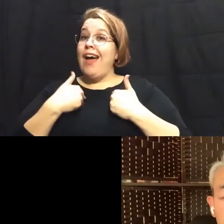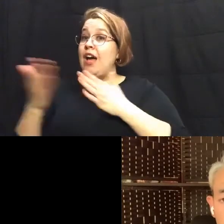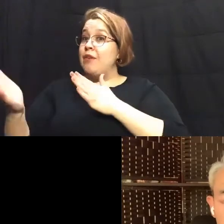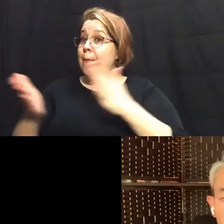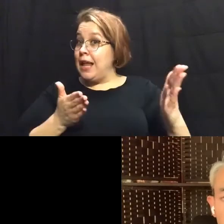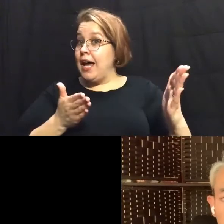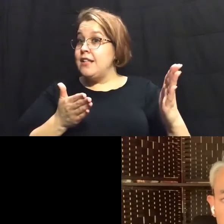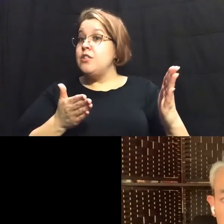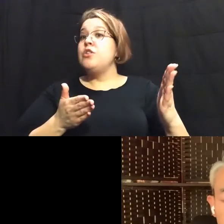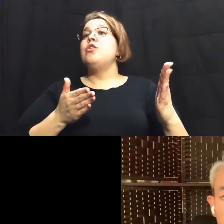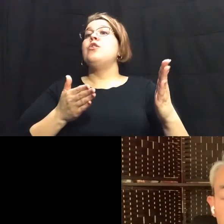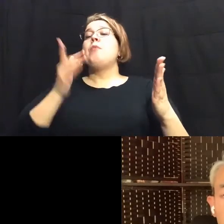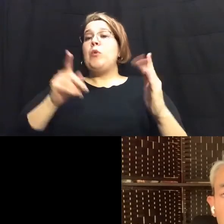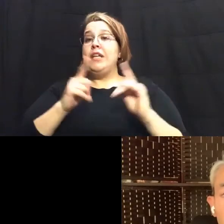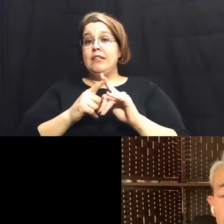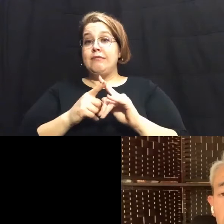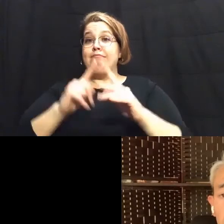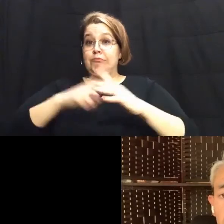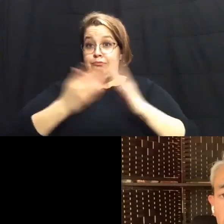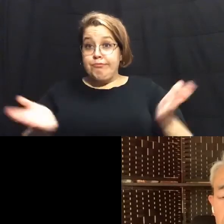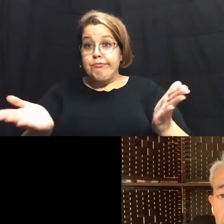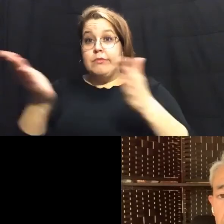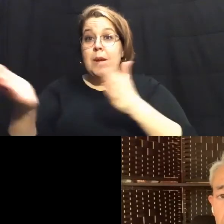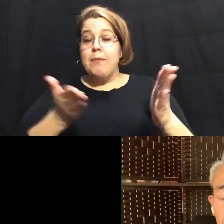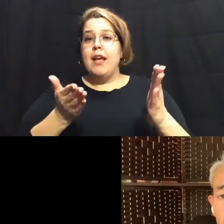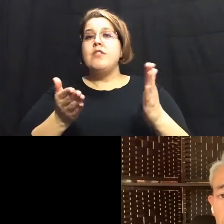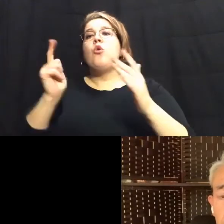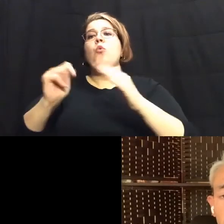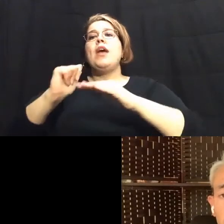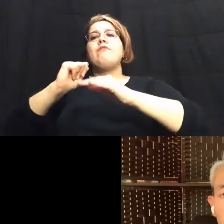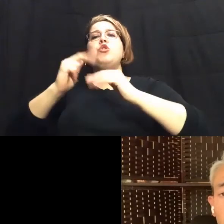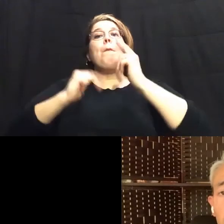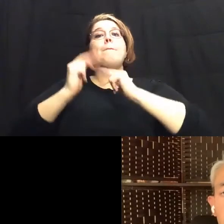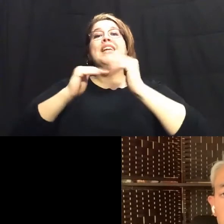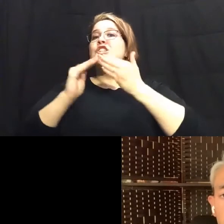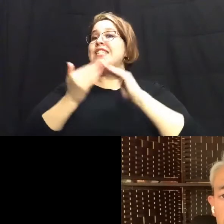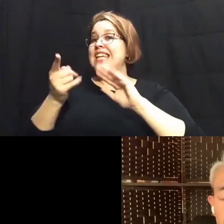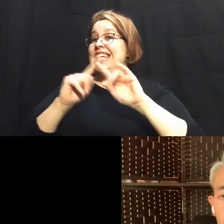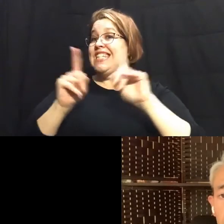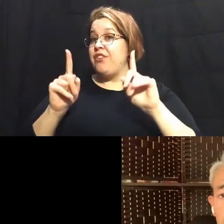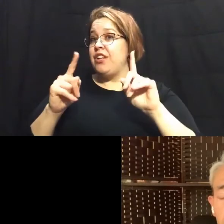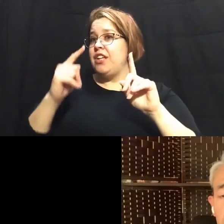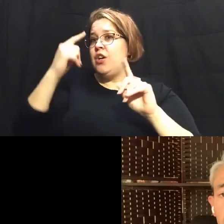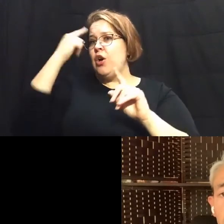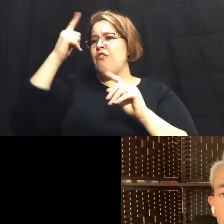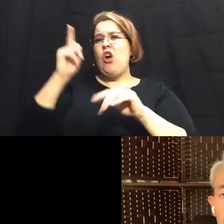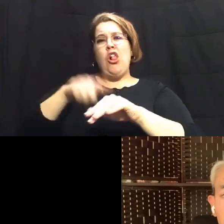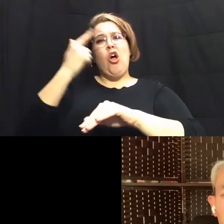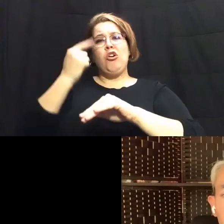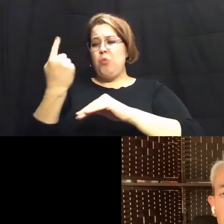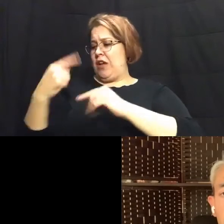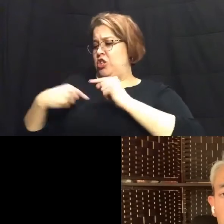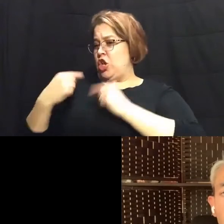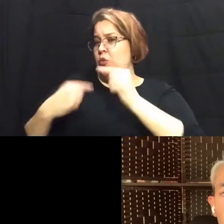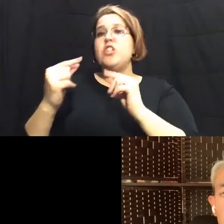effectuate our plans uh we have to build our city in a different way for more than a generation we've been building san